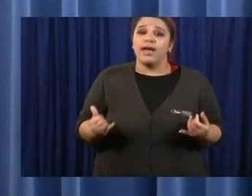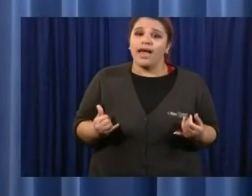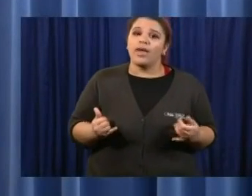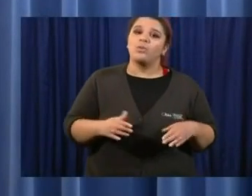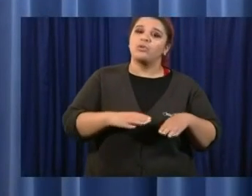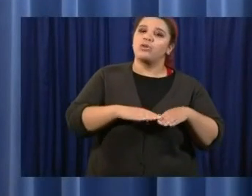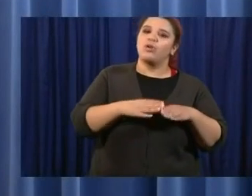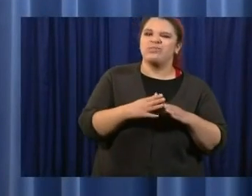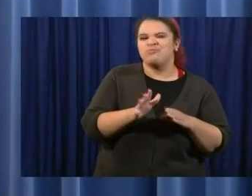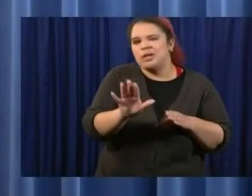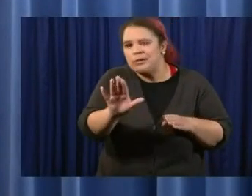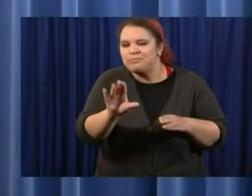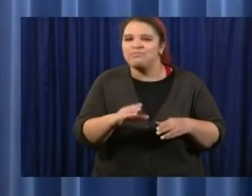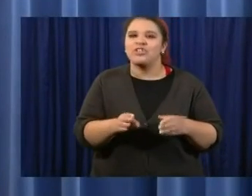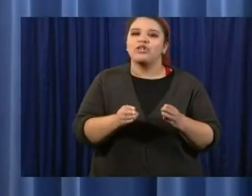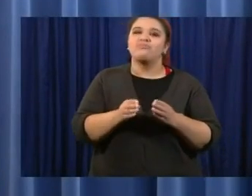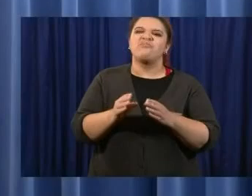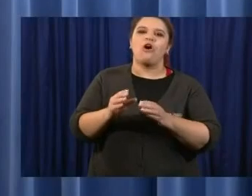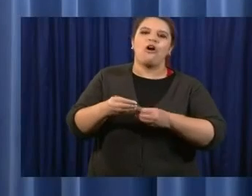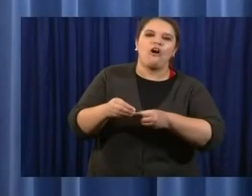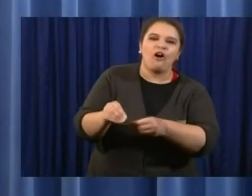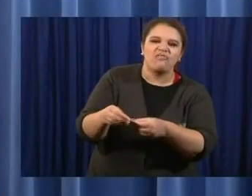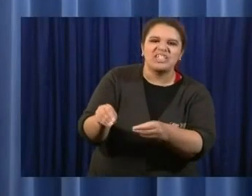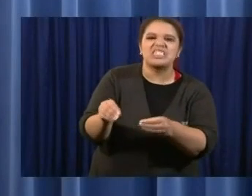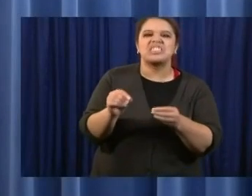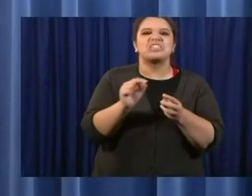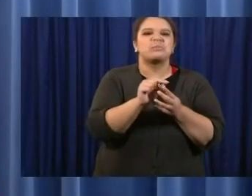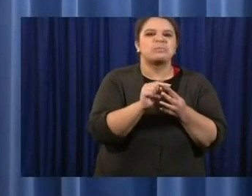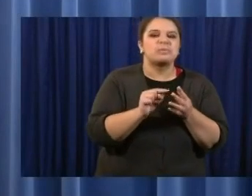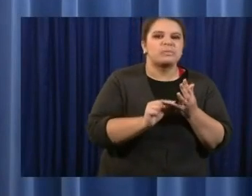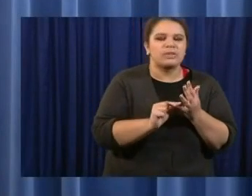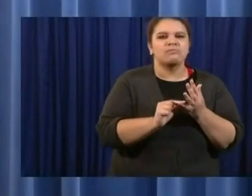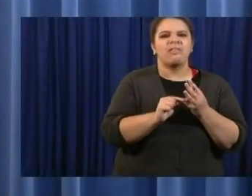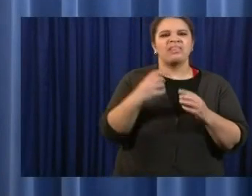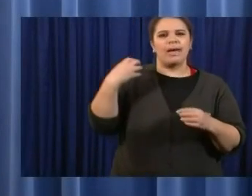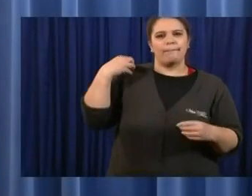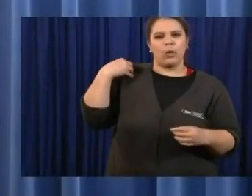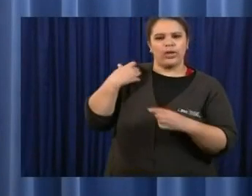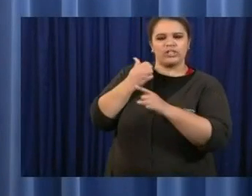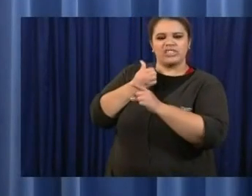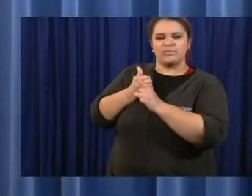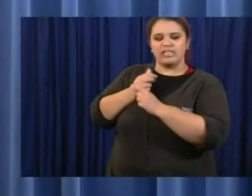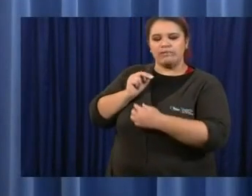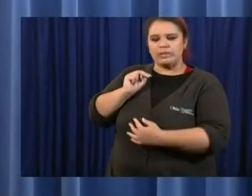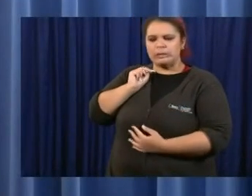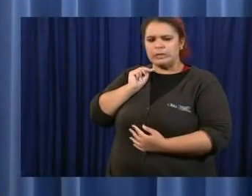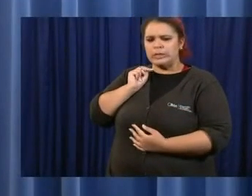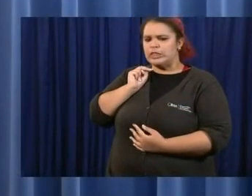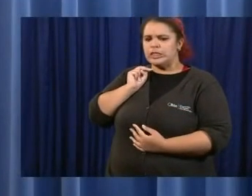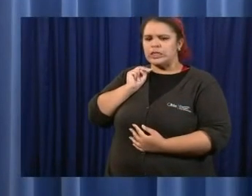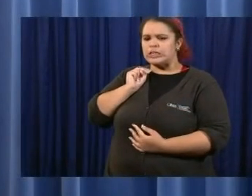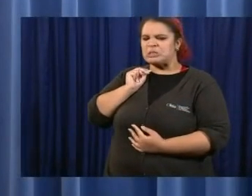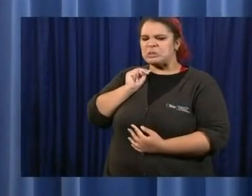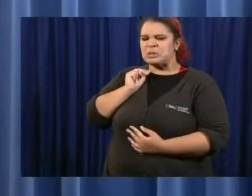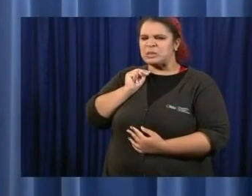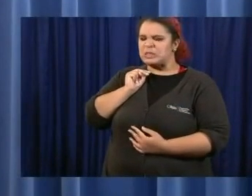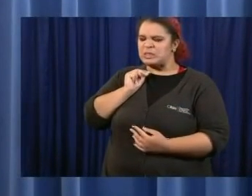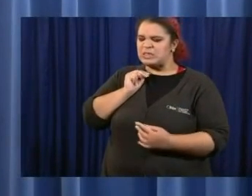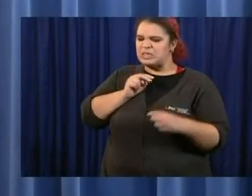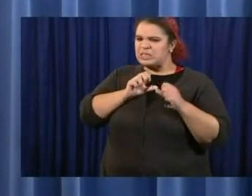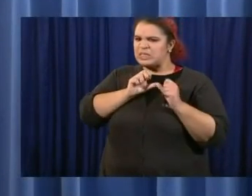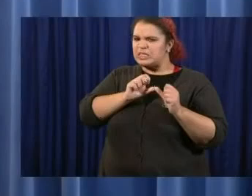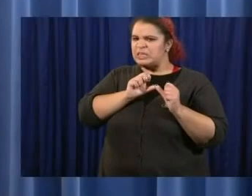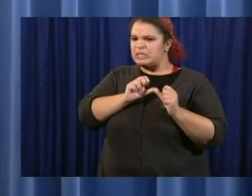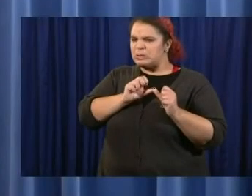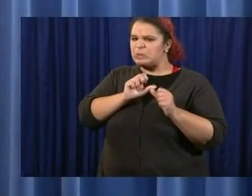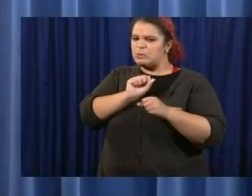et cetera, there seems to be a lot of hesitancy from employers to abandon, uh, work at home. It looks like they're gradually